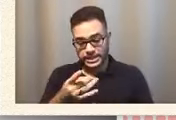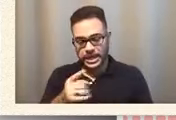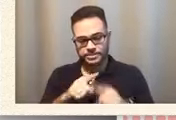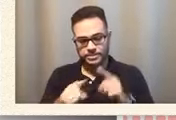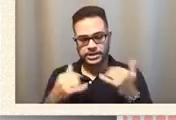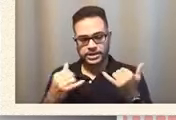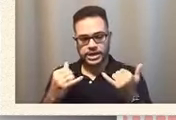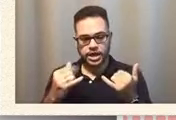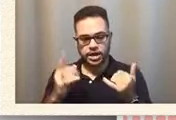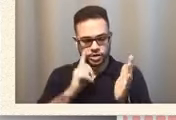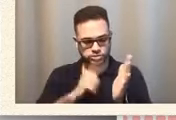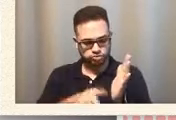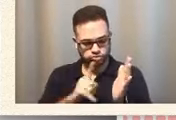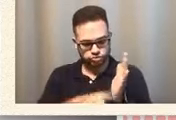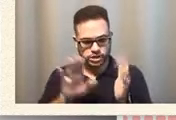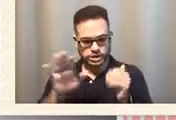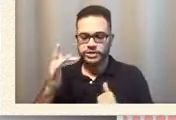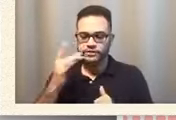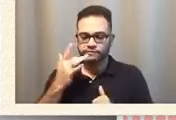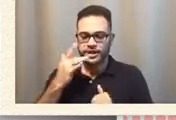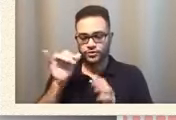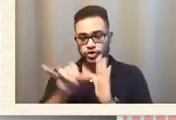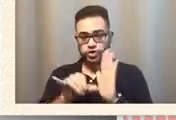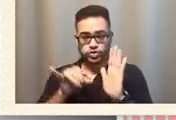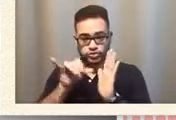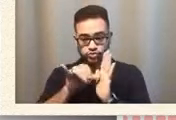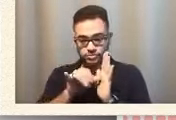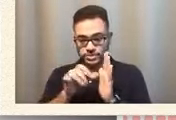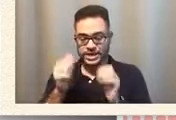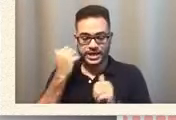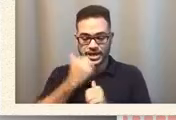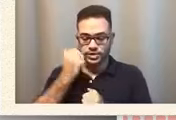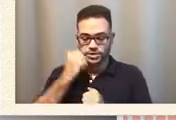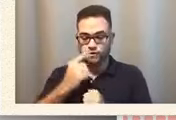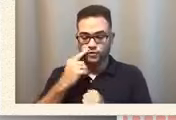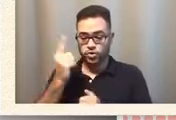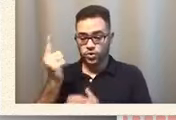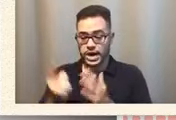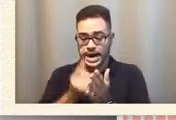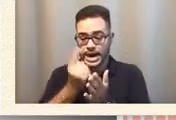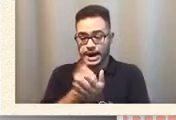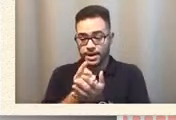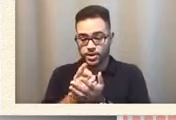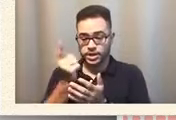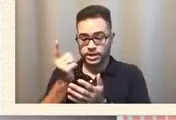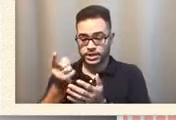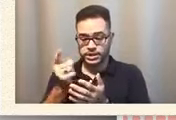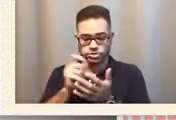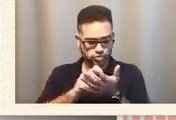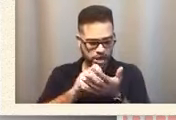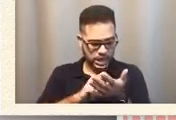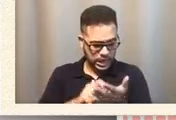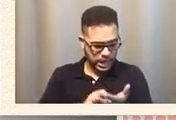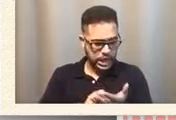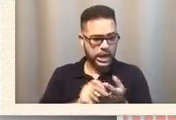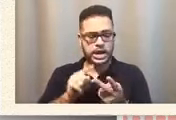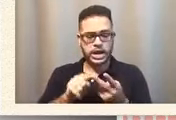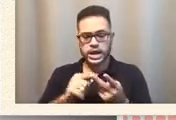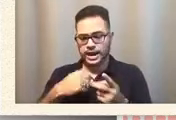his favorite youtube and every day for one hour he write things down he has a goal